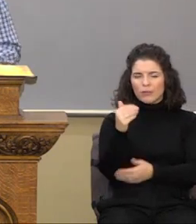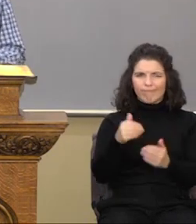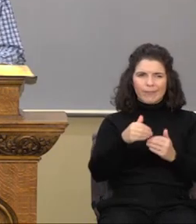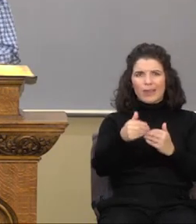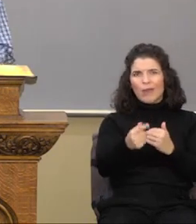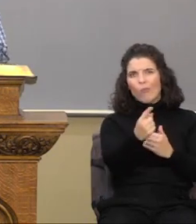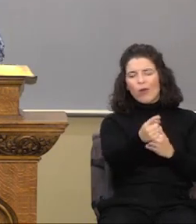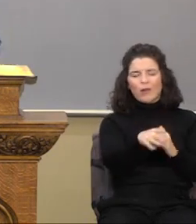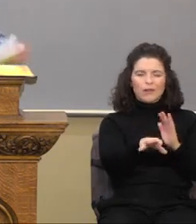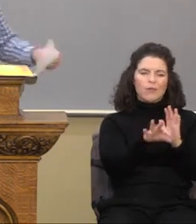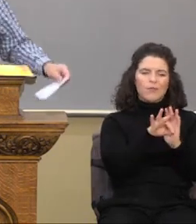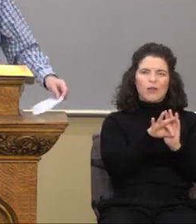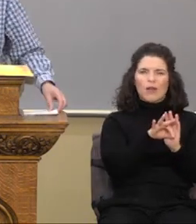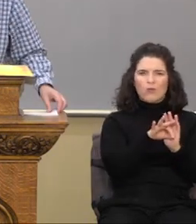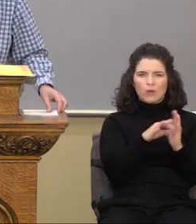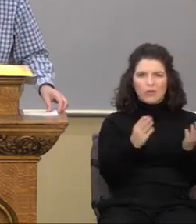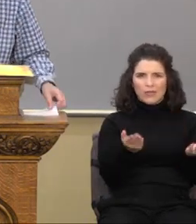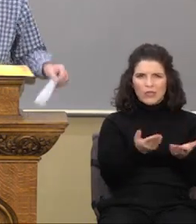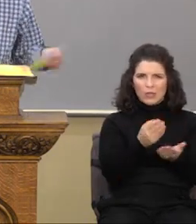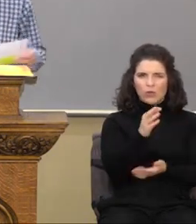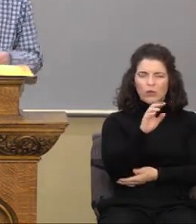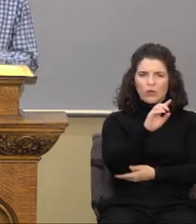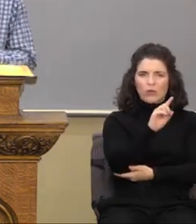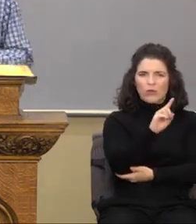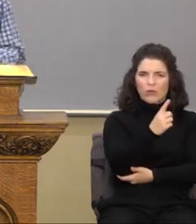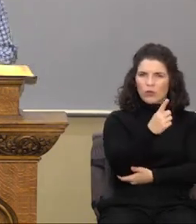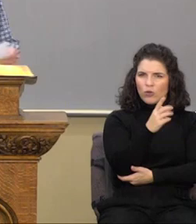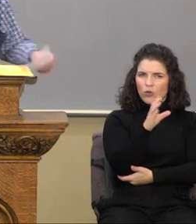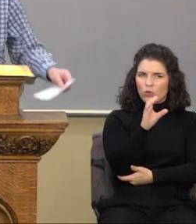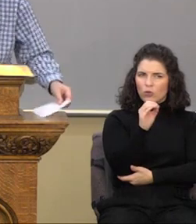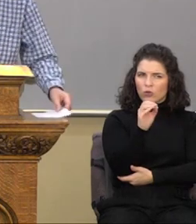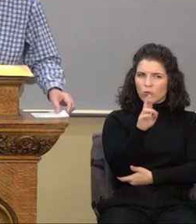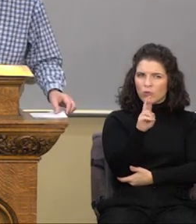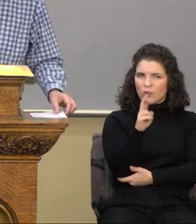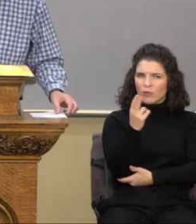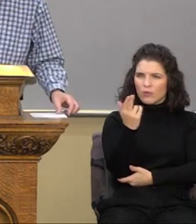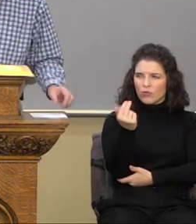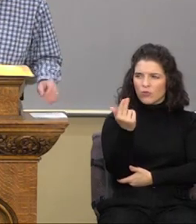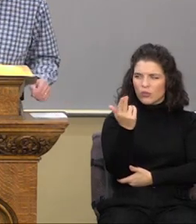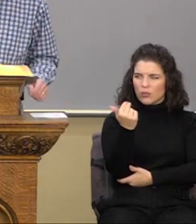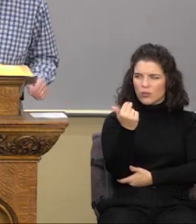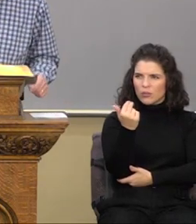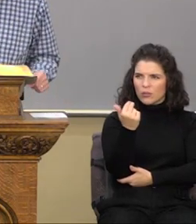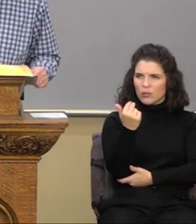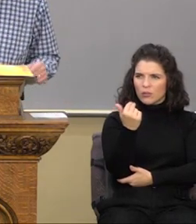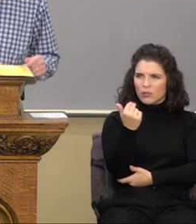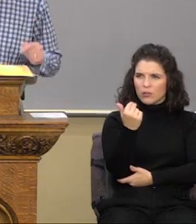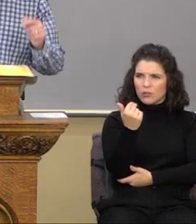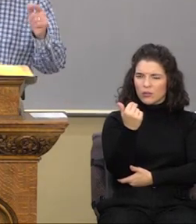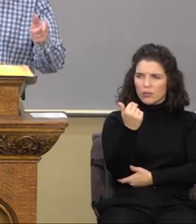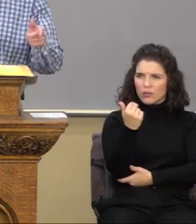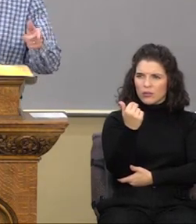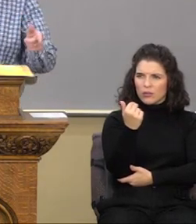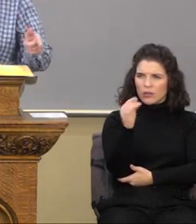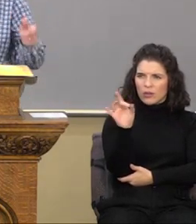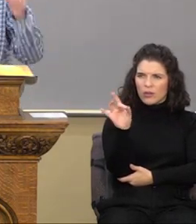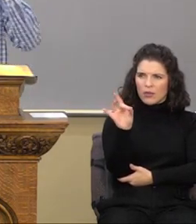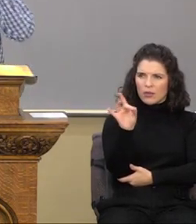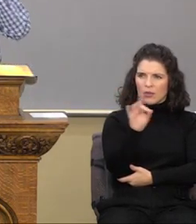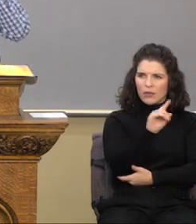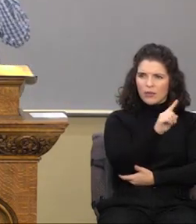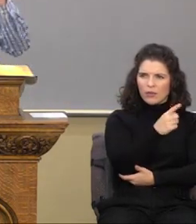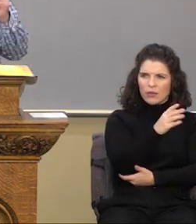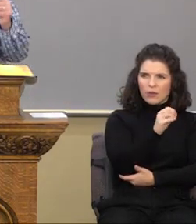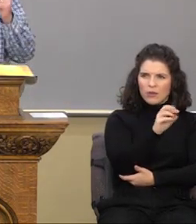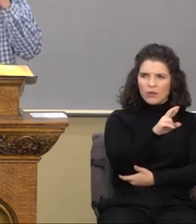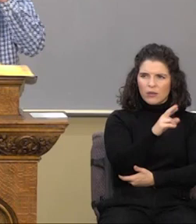is found here in first Corinthians chapter 13. And notice there at verse eight. OK, first